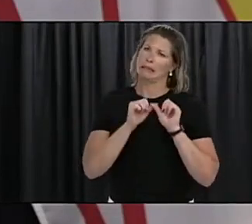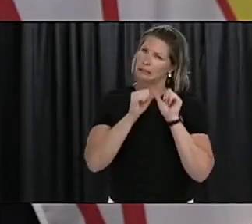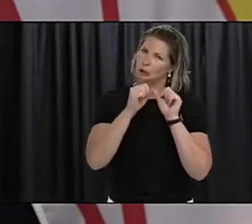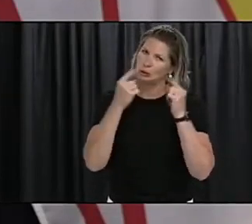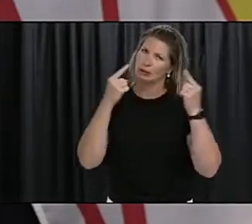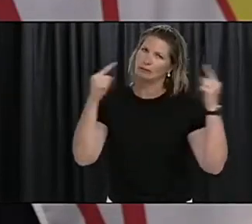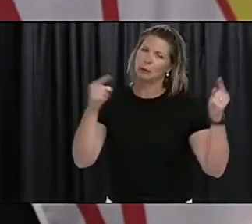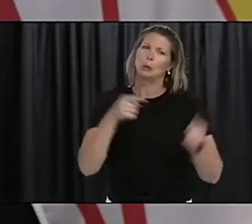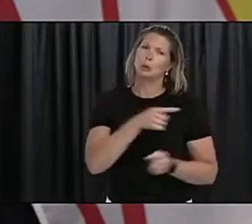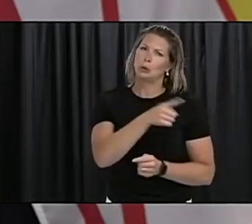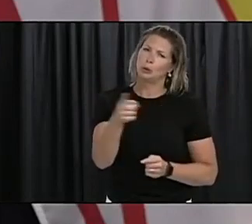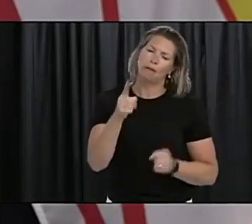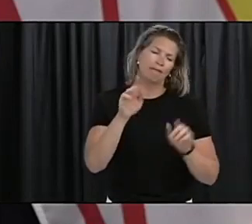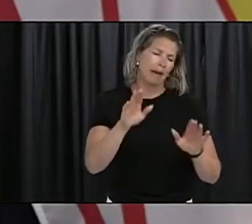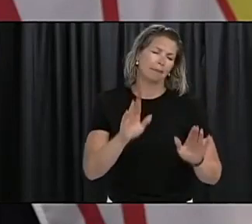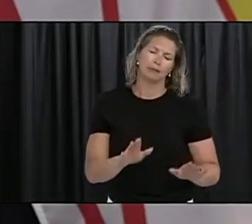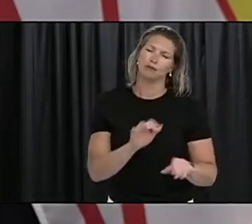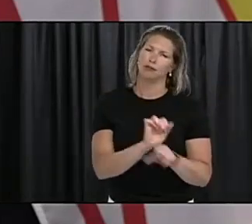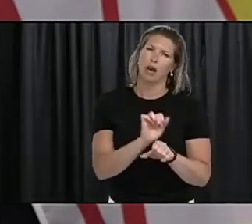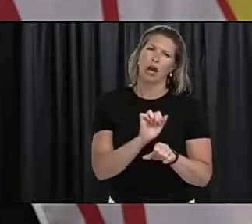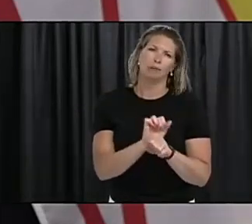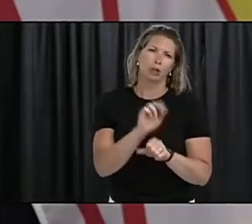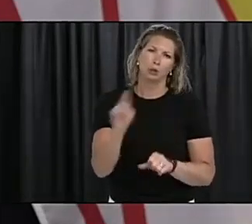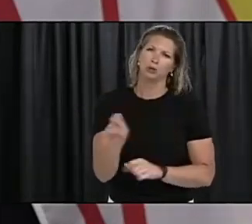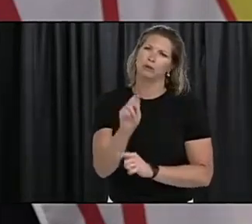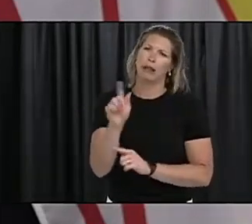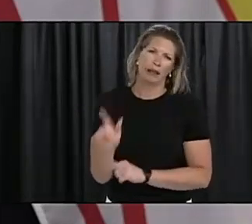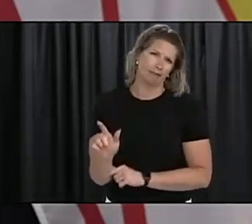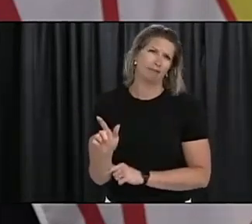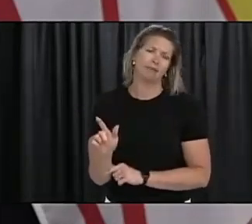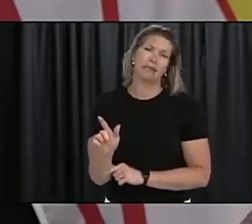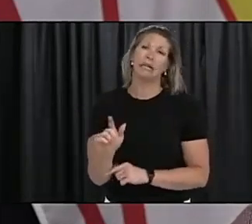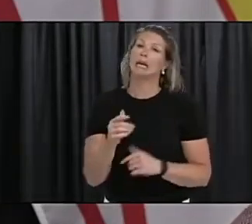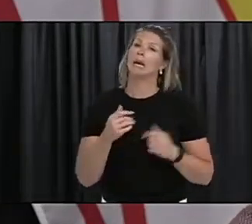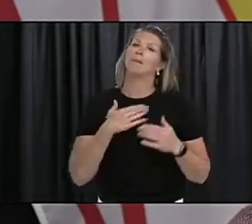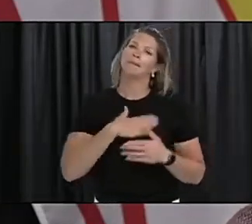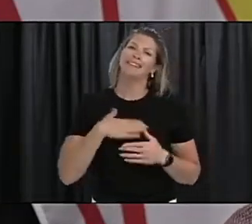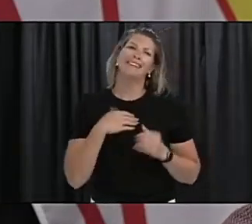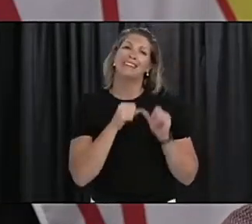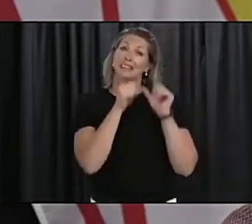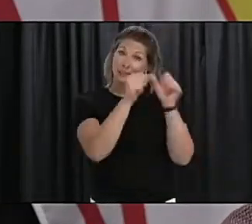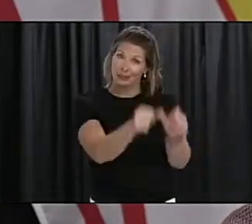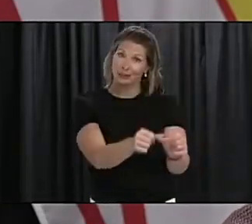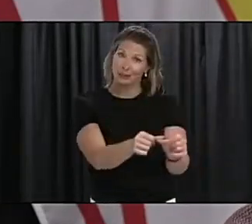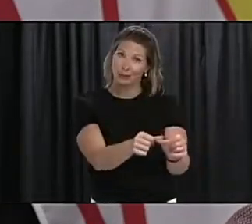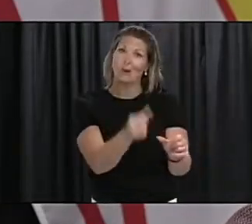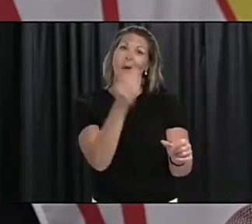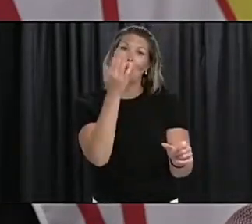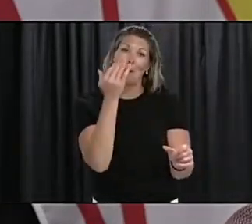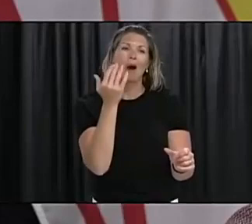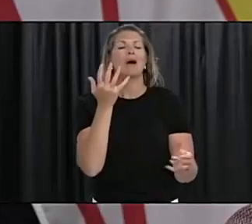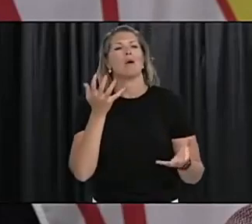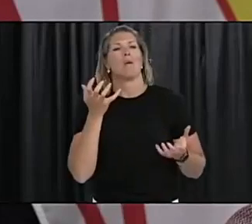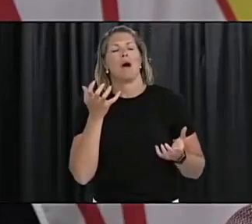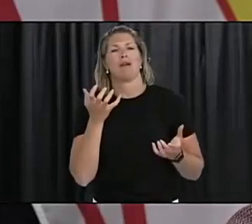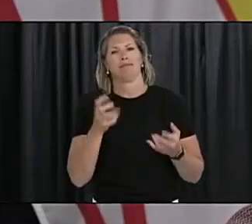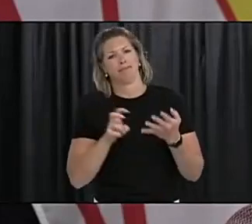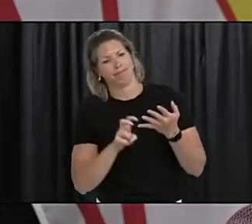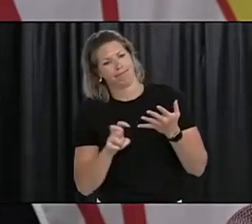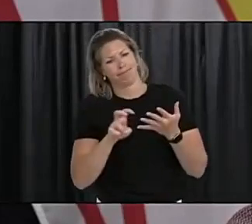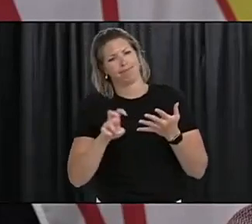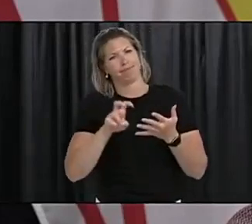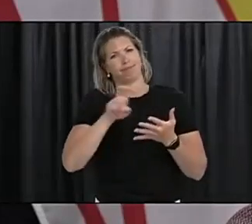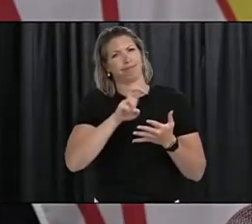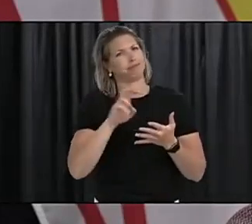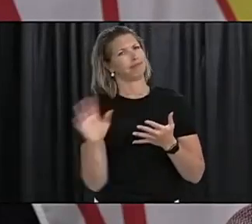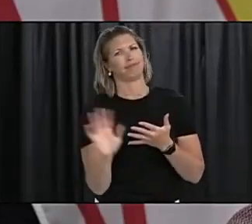You've done a great job, Newfoundland and Labrador. Let's continue on this path. The last thing we want is to see a big step back. We